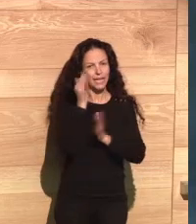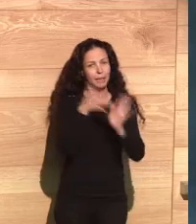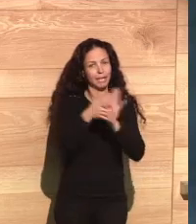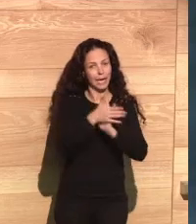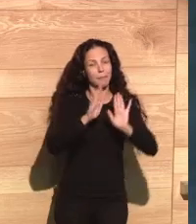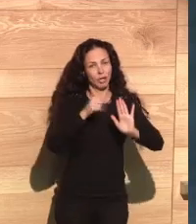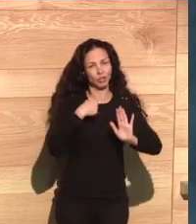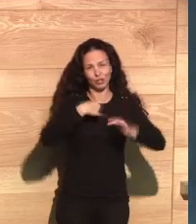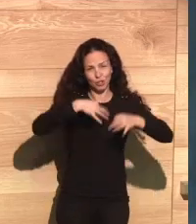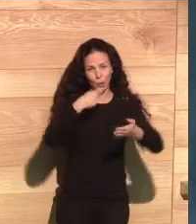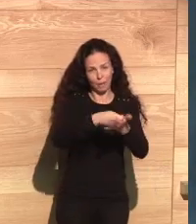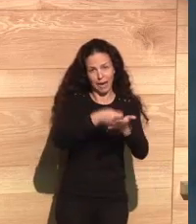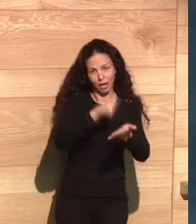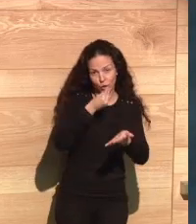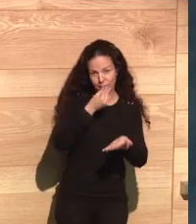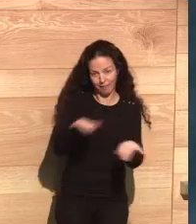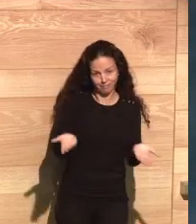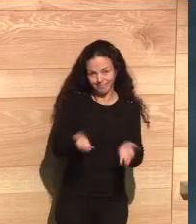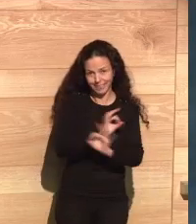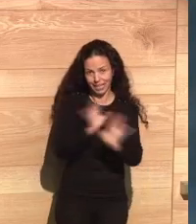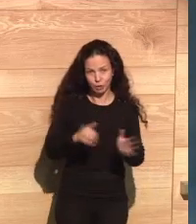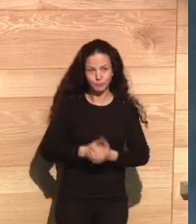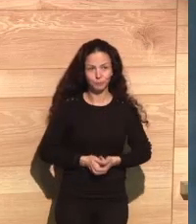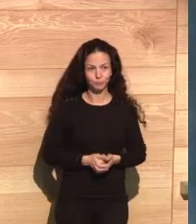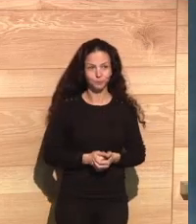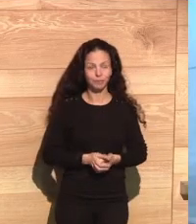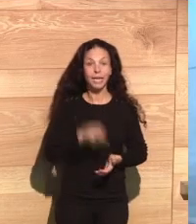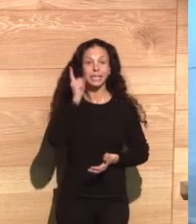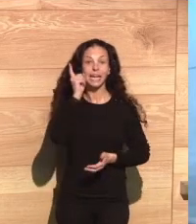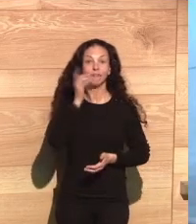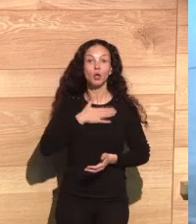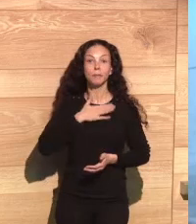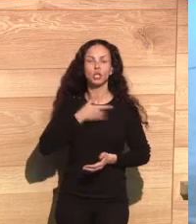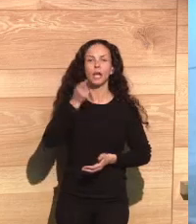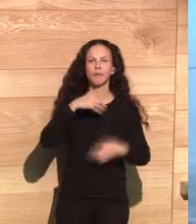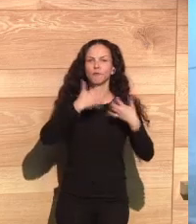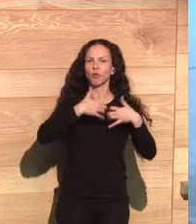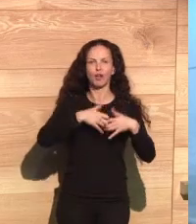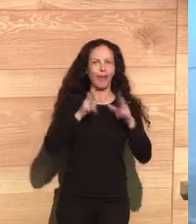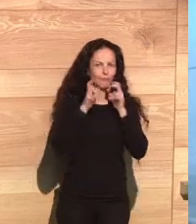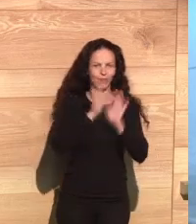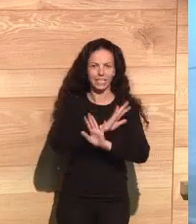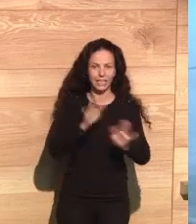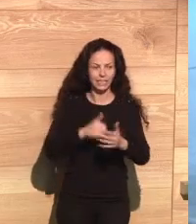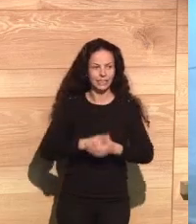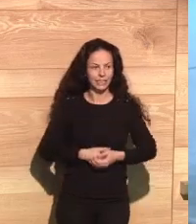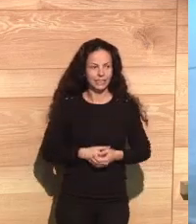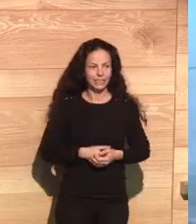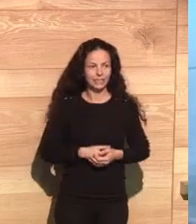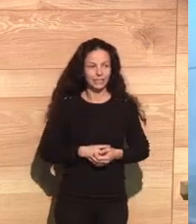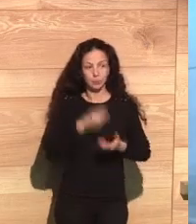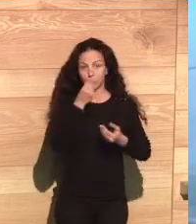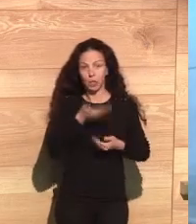to fill it in. And she didn't like it. I will explain why, but I owe her lunch anyway.